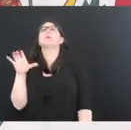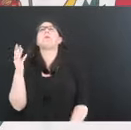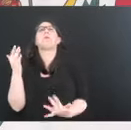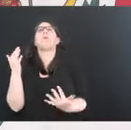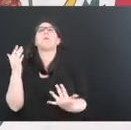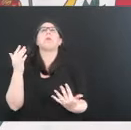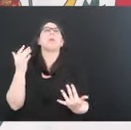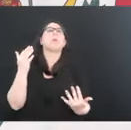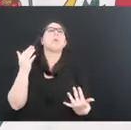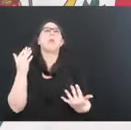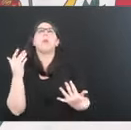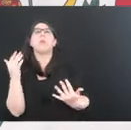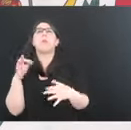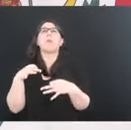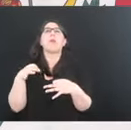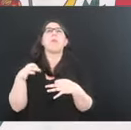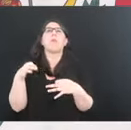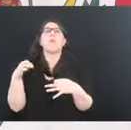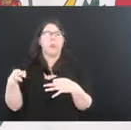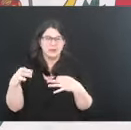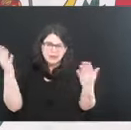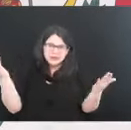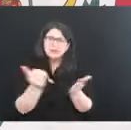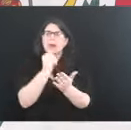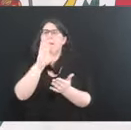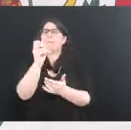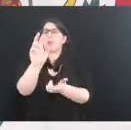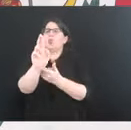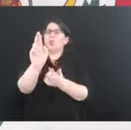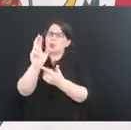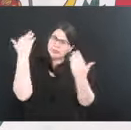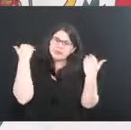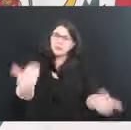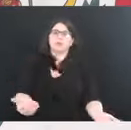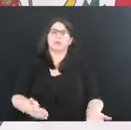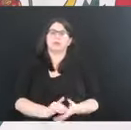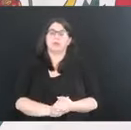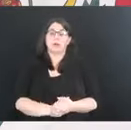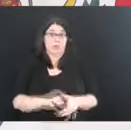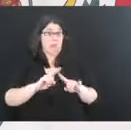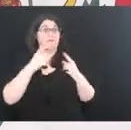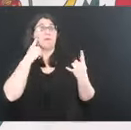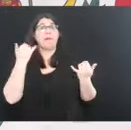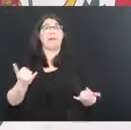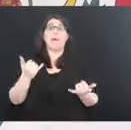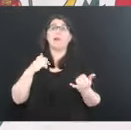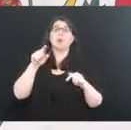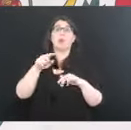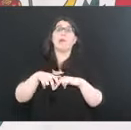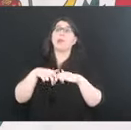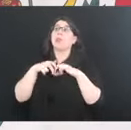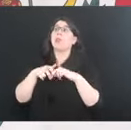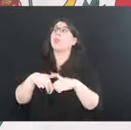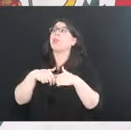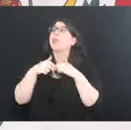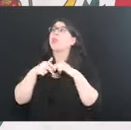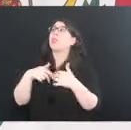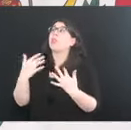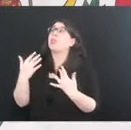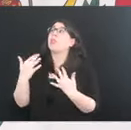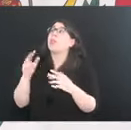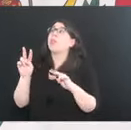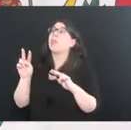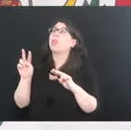more for you to get your booster shot. And in the meantime, you end up in the hospital